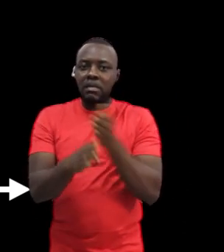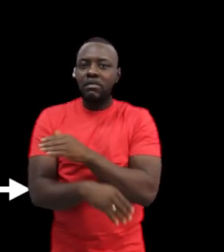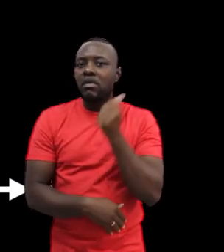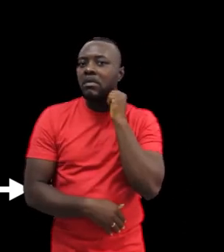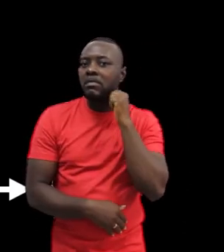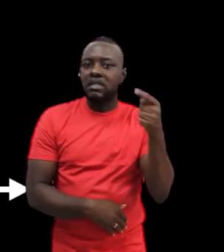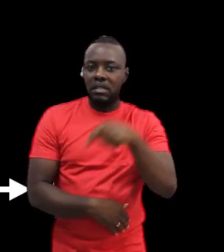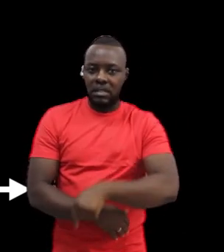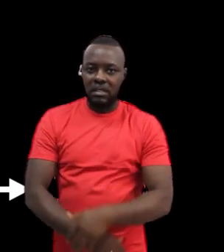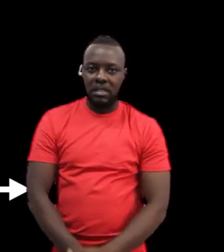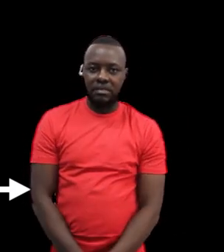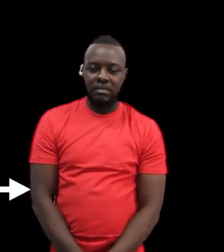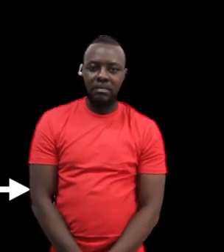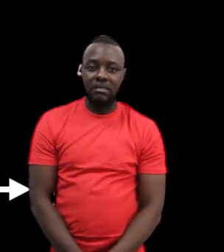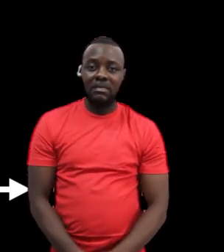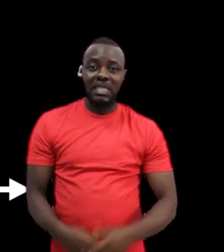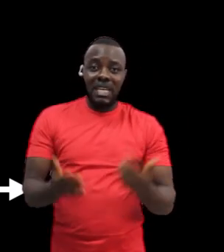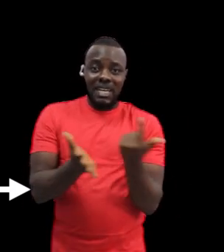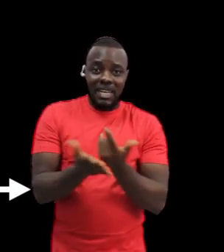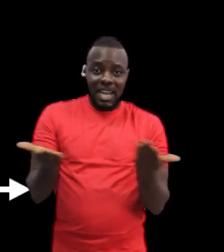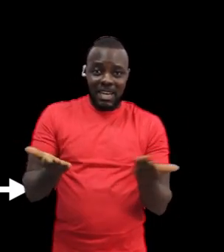used outside Adam Roby Village.